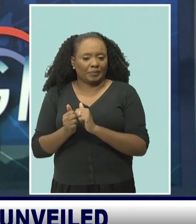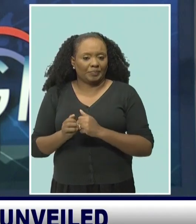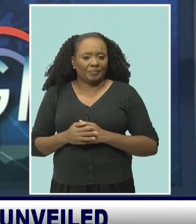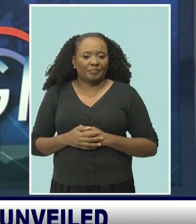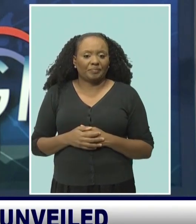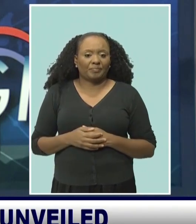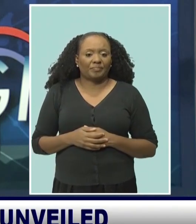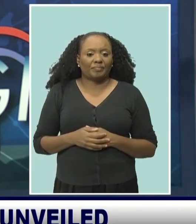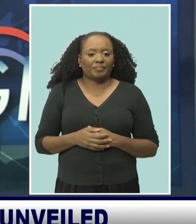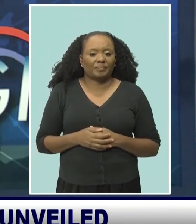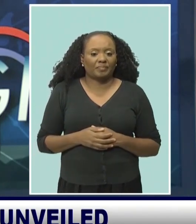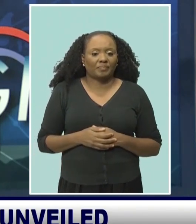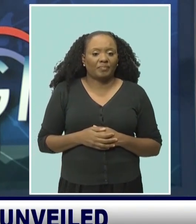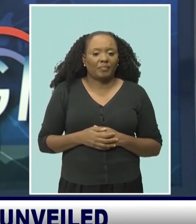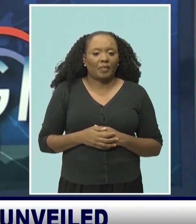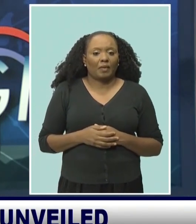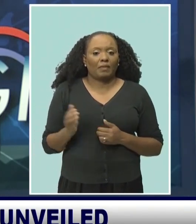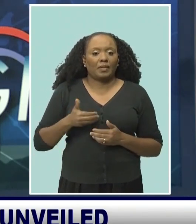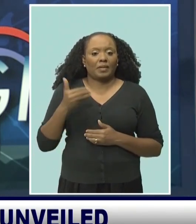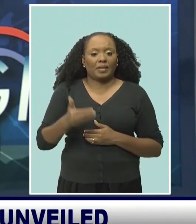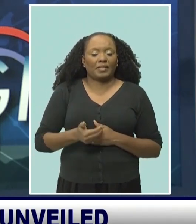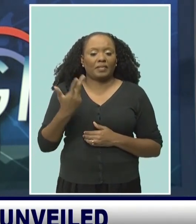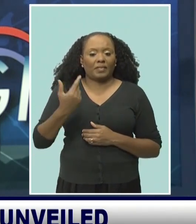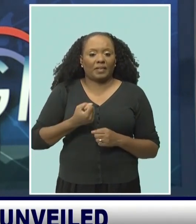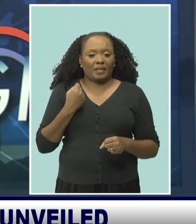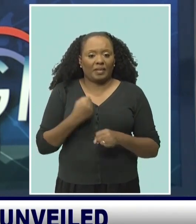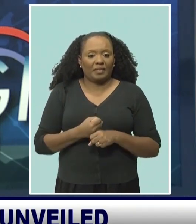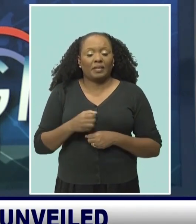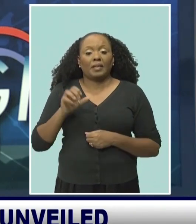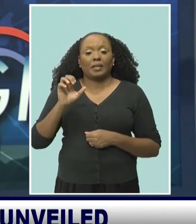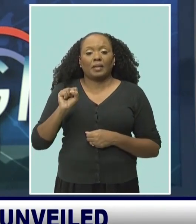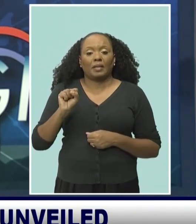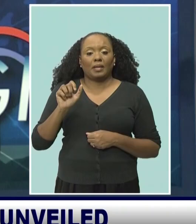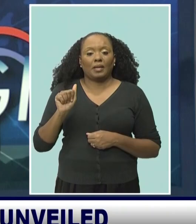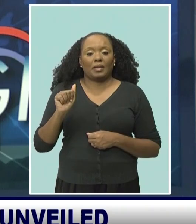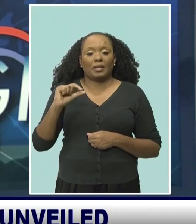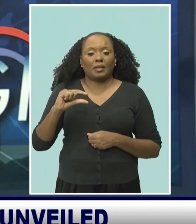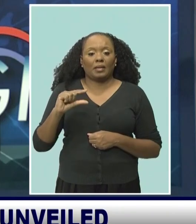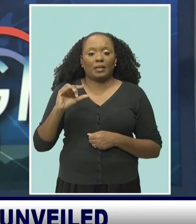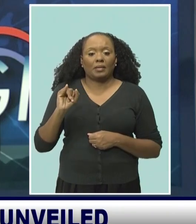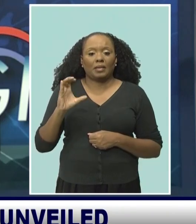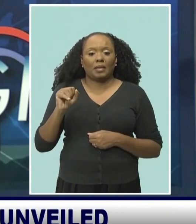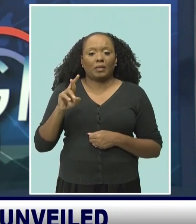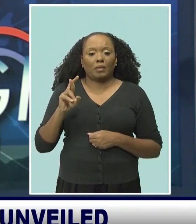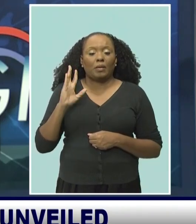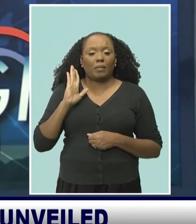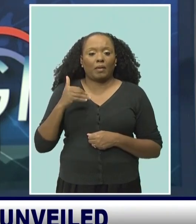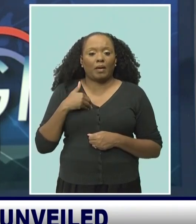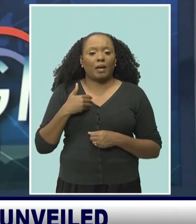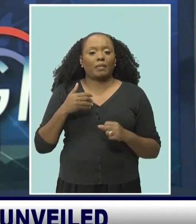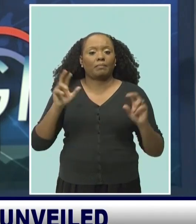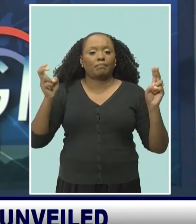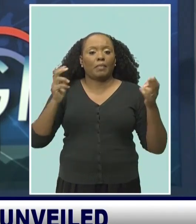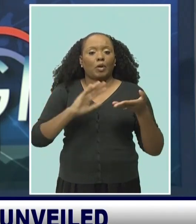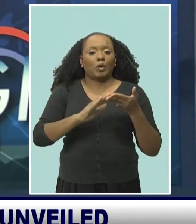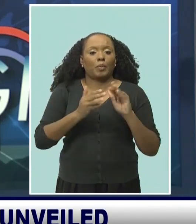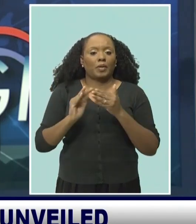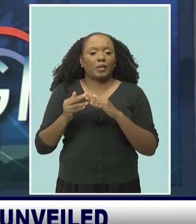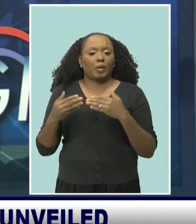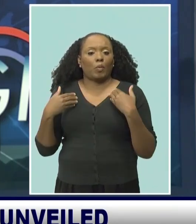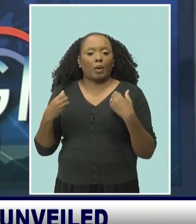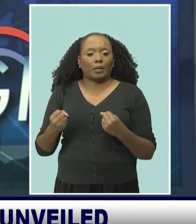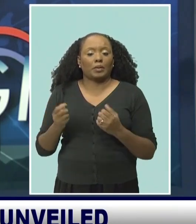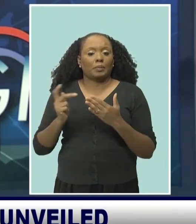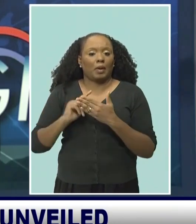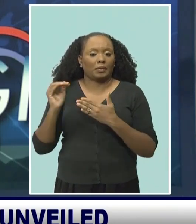We're also being told that over the next three years, SagiCore will be rolling out what it calls a community wellness project. General Manager and Vice President